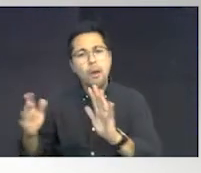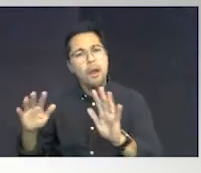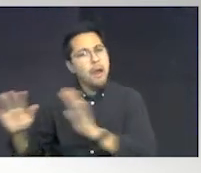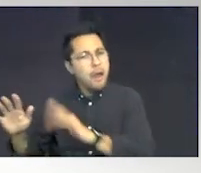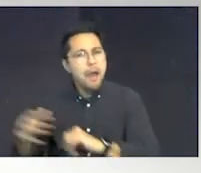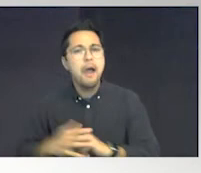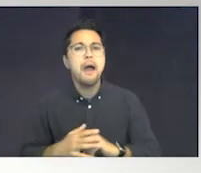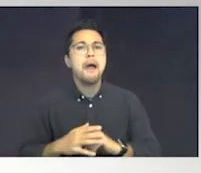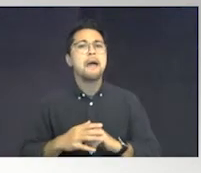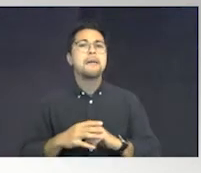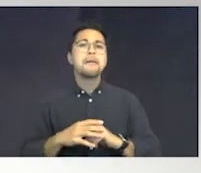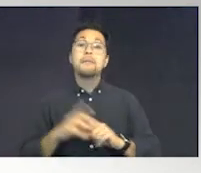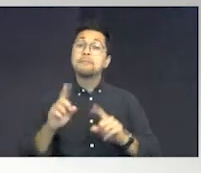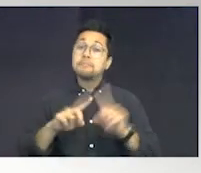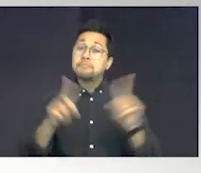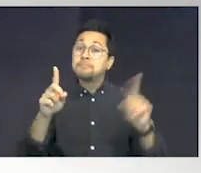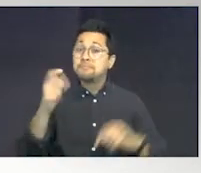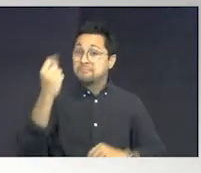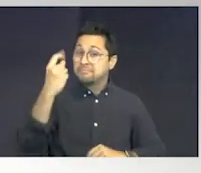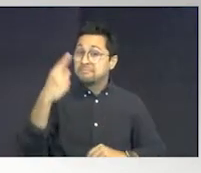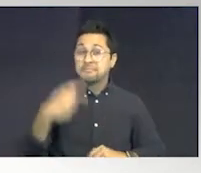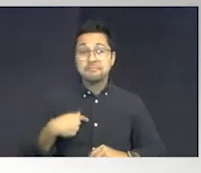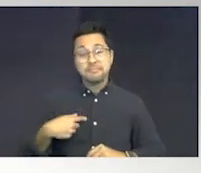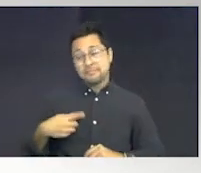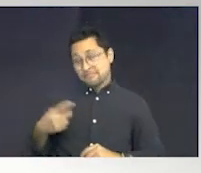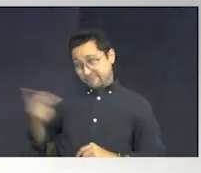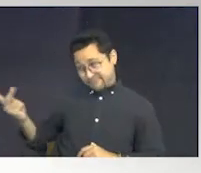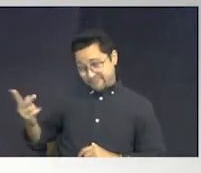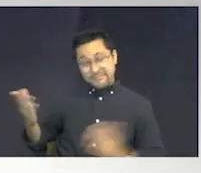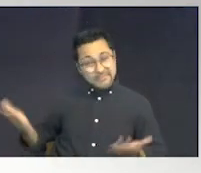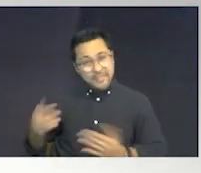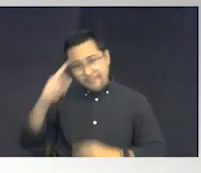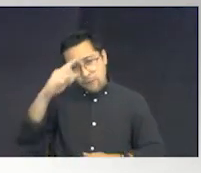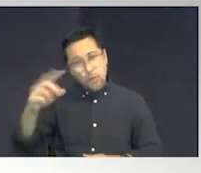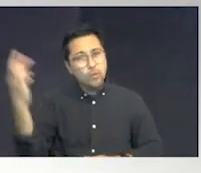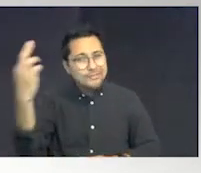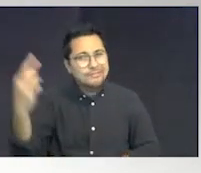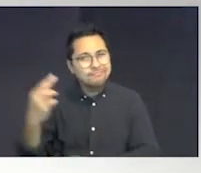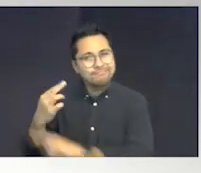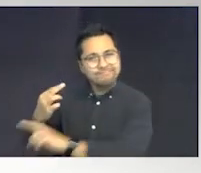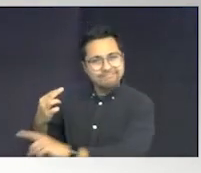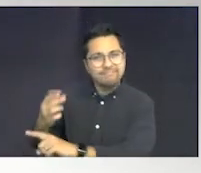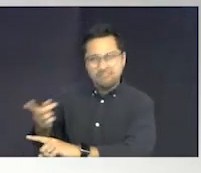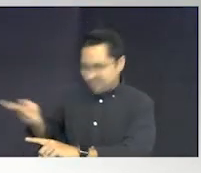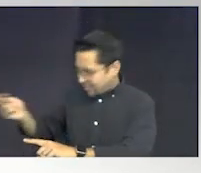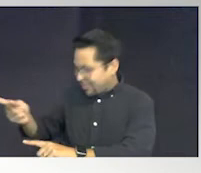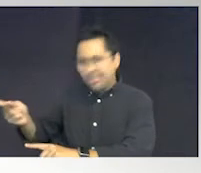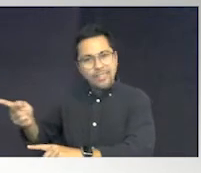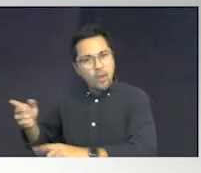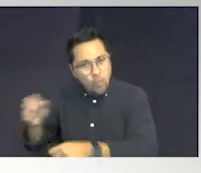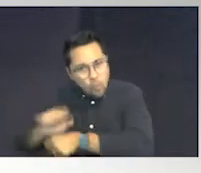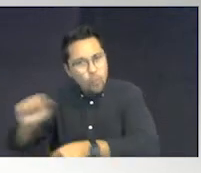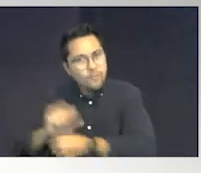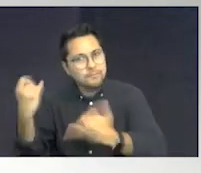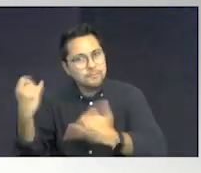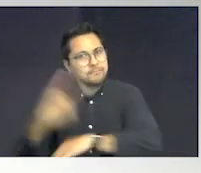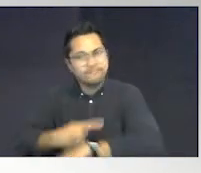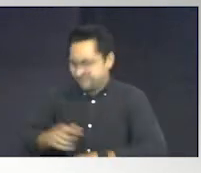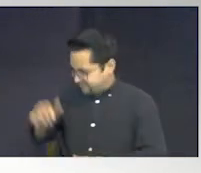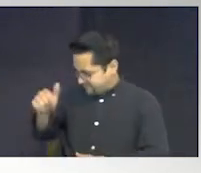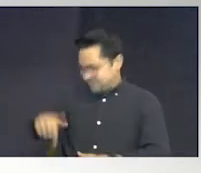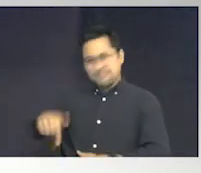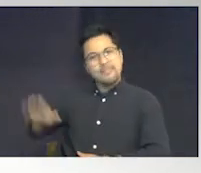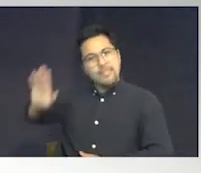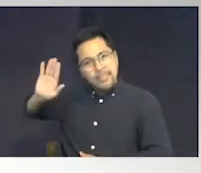something that we're going to talk about. But, no, they're here for a reason because they are working today. This is their training.